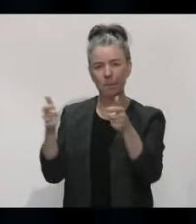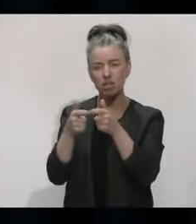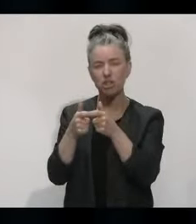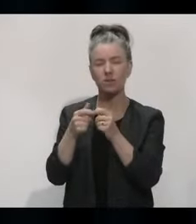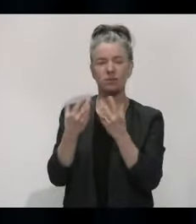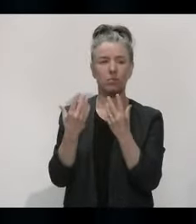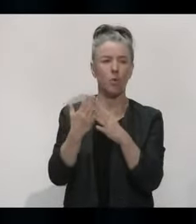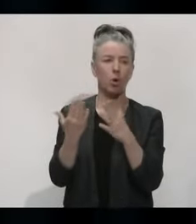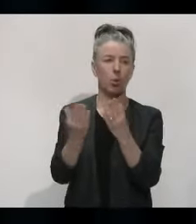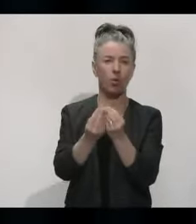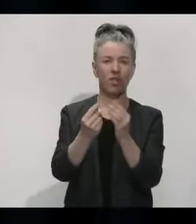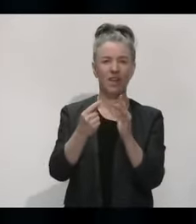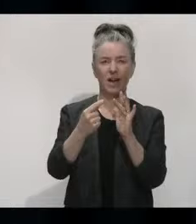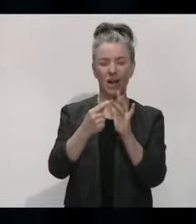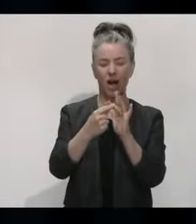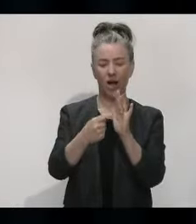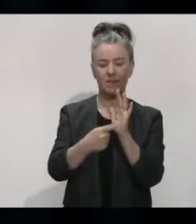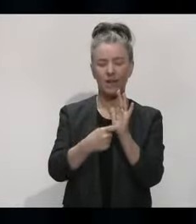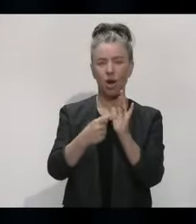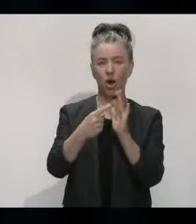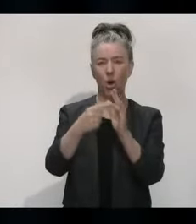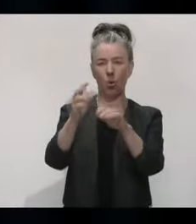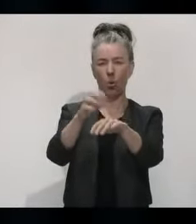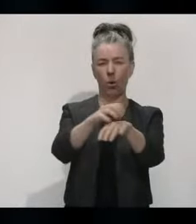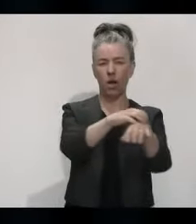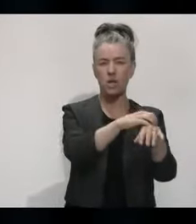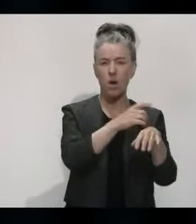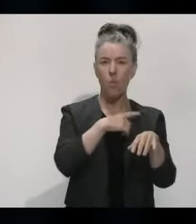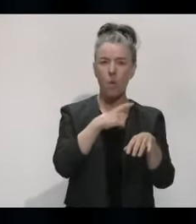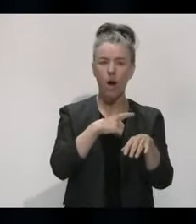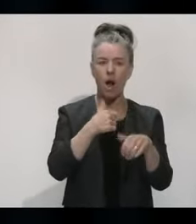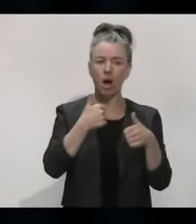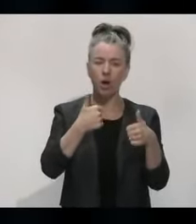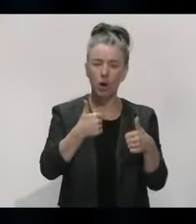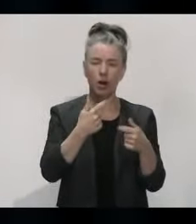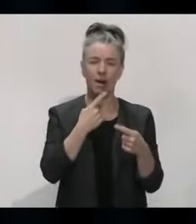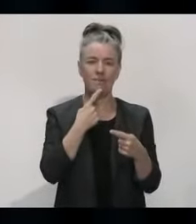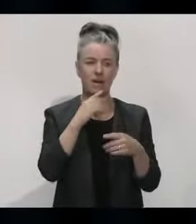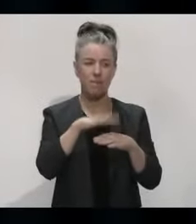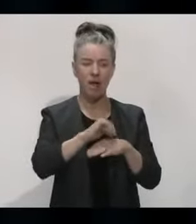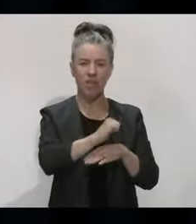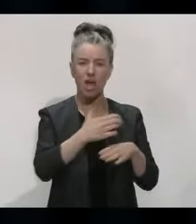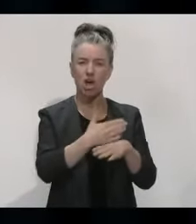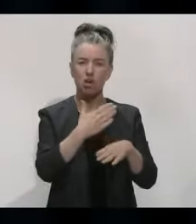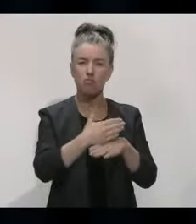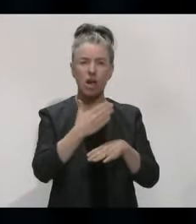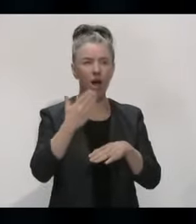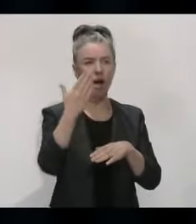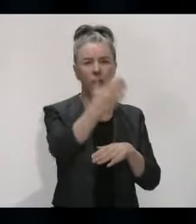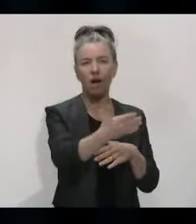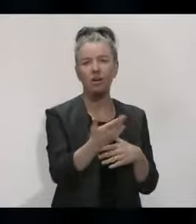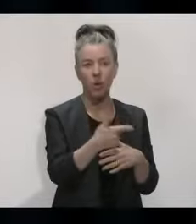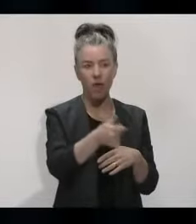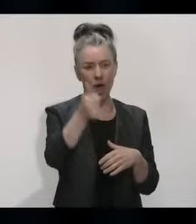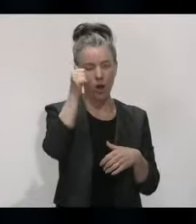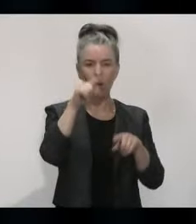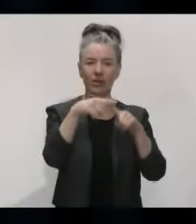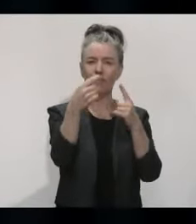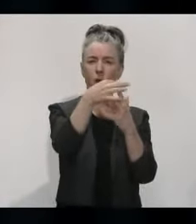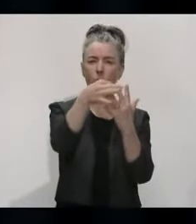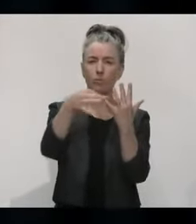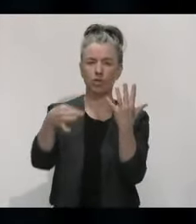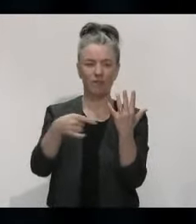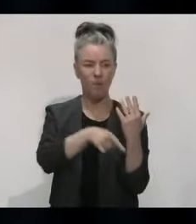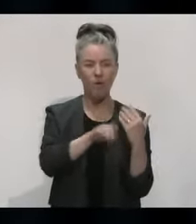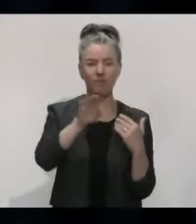organisations to actually get good quality careers advice available to those young people, so that they know what's available to them in terms of, you know, potential